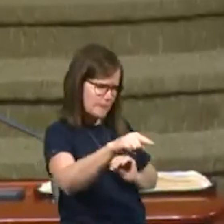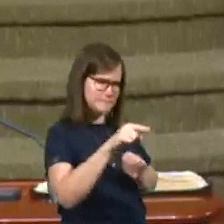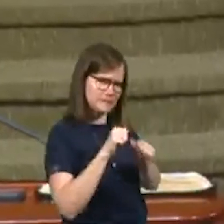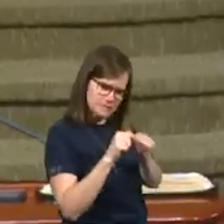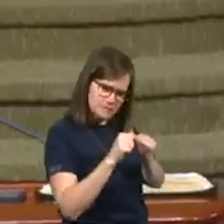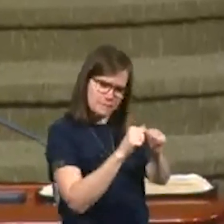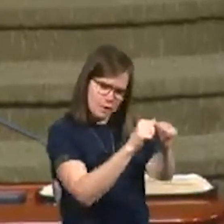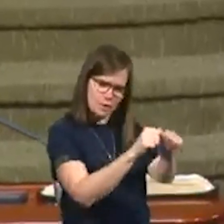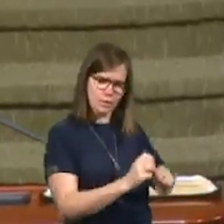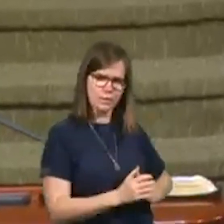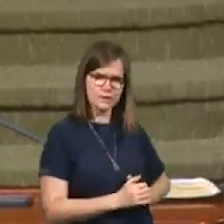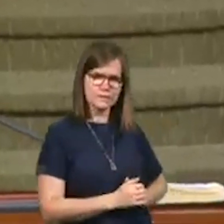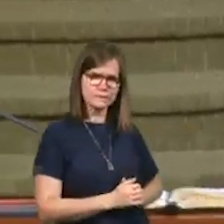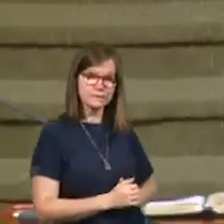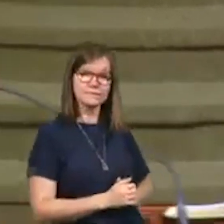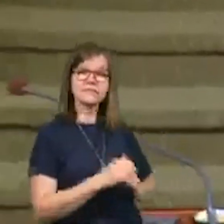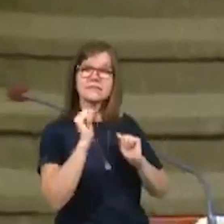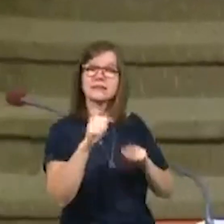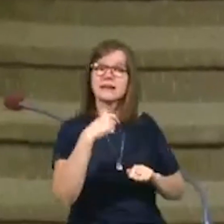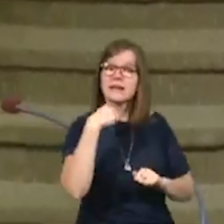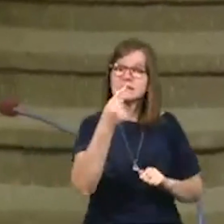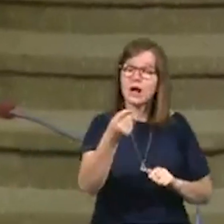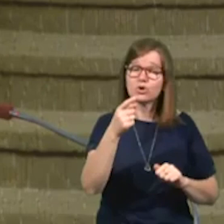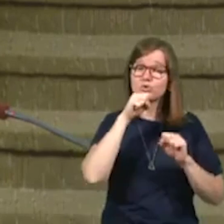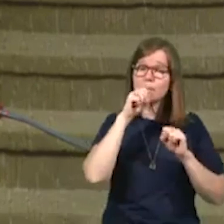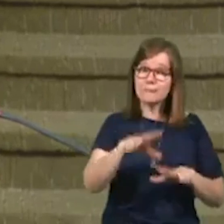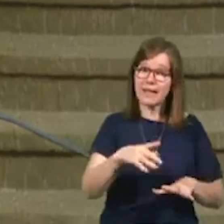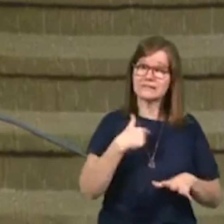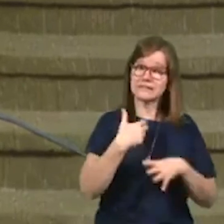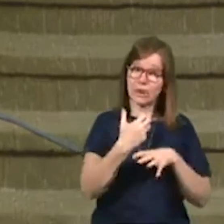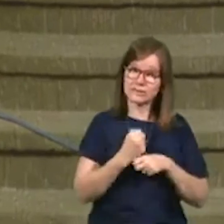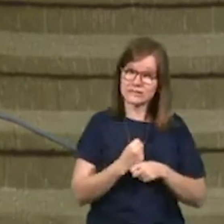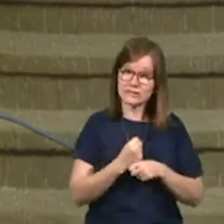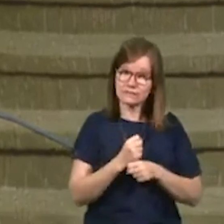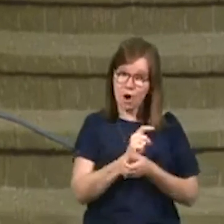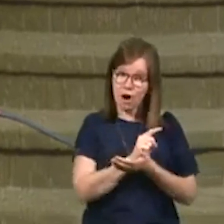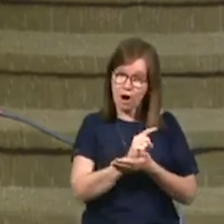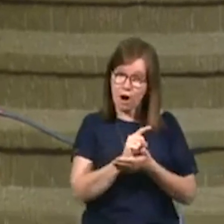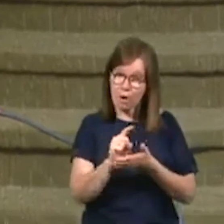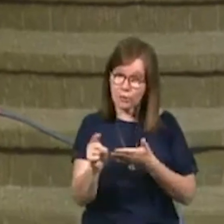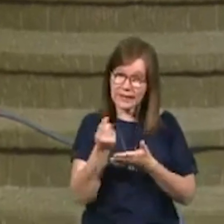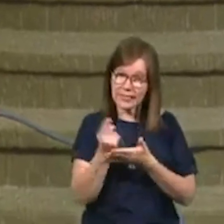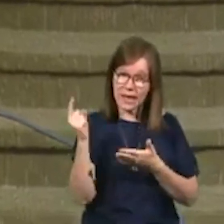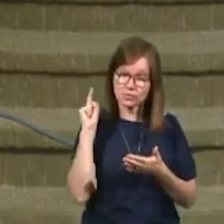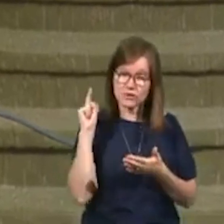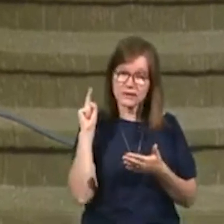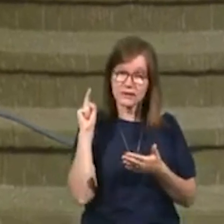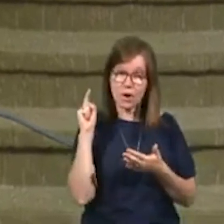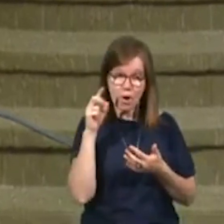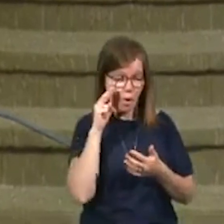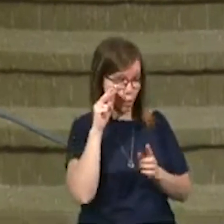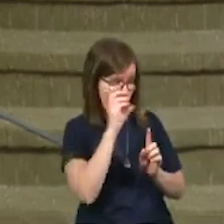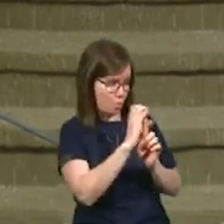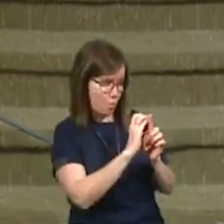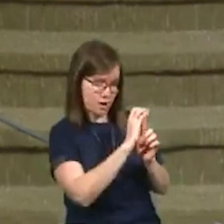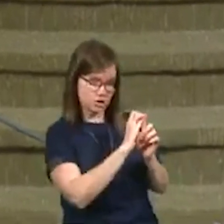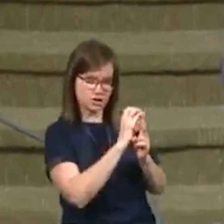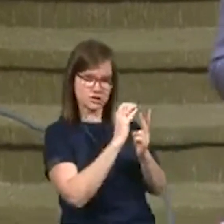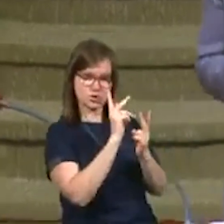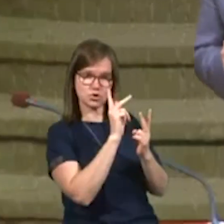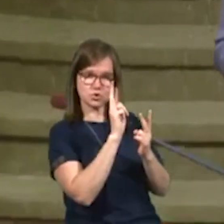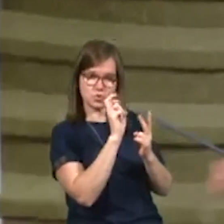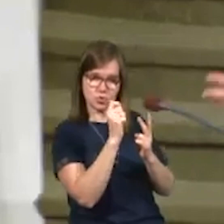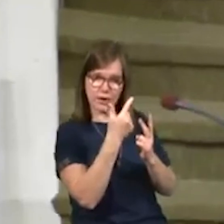keep on going. Can I tell you the blessing that I received all week long last week, watching Craig and Stephanie